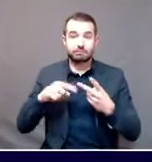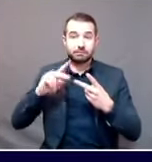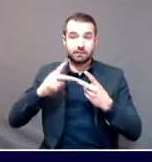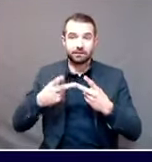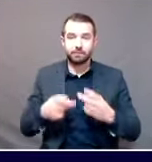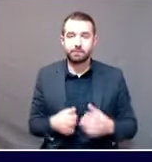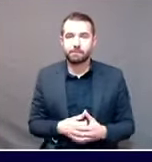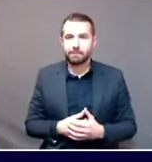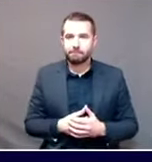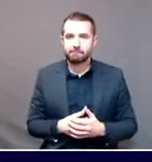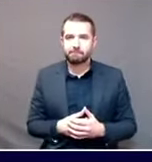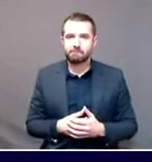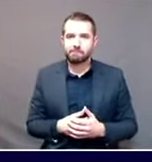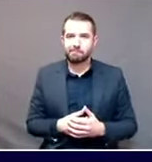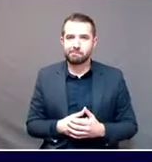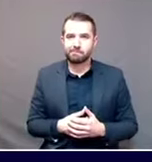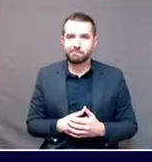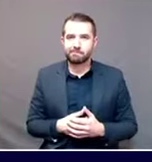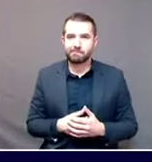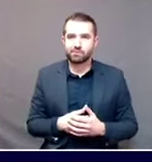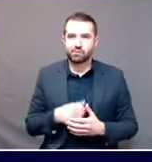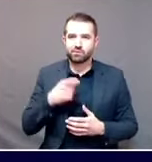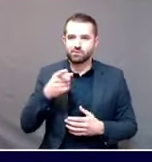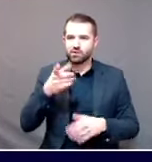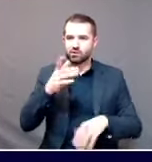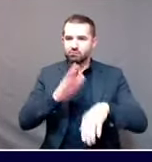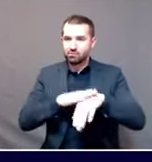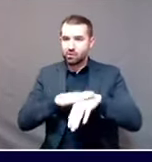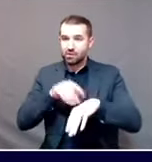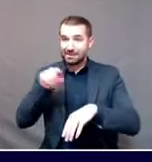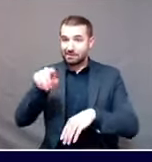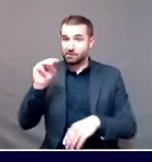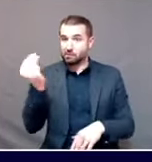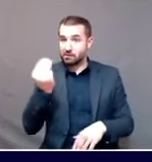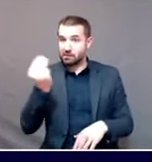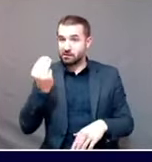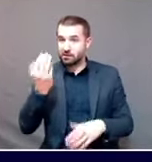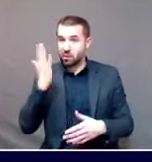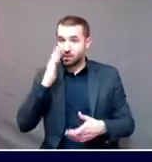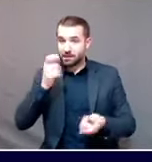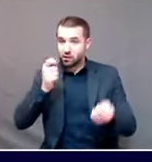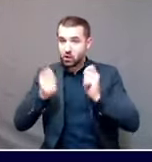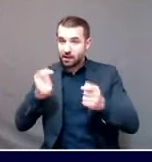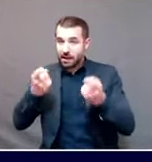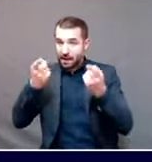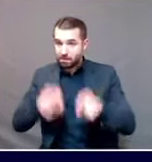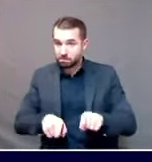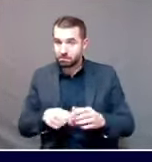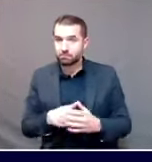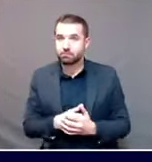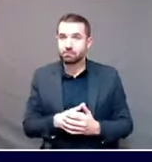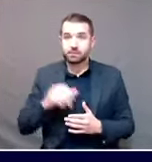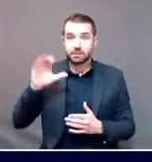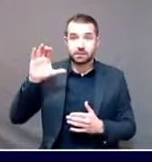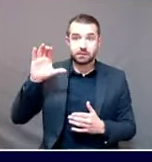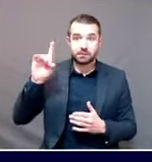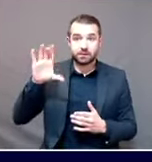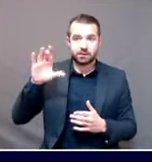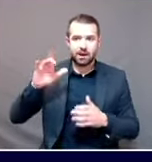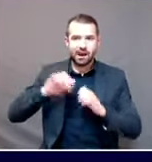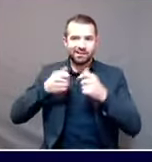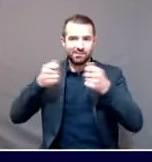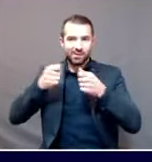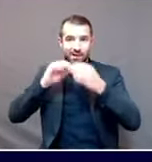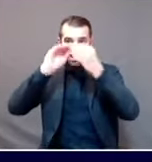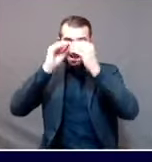changes that you said may be coming ahead and how the CDC handles cases. I know in New Hampshire, they scaled back their contact tracing to